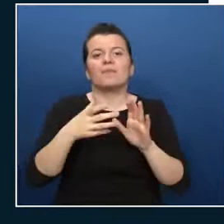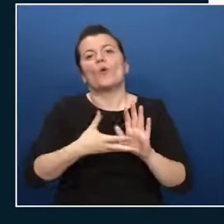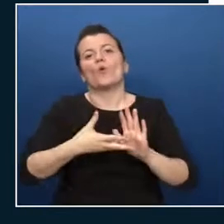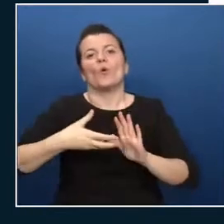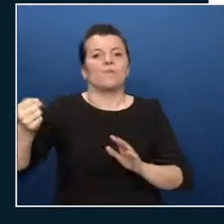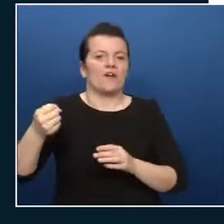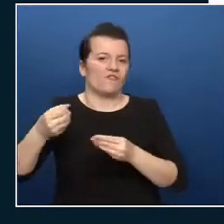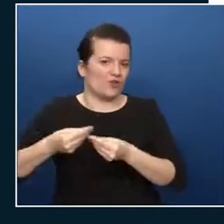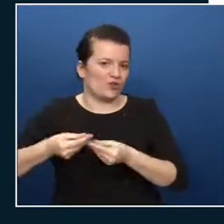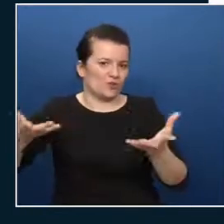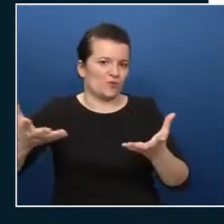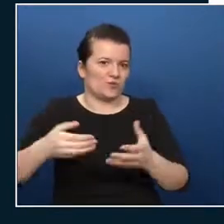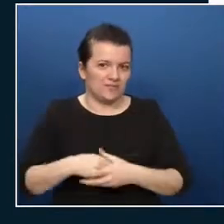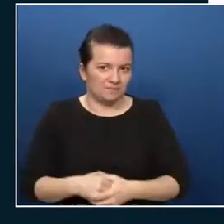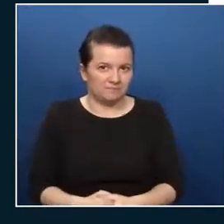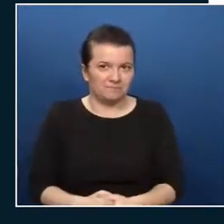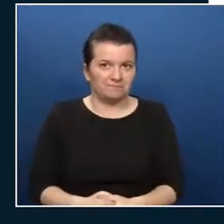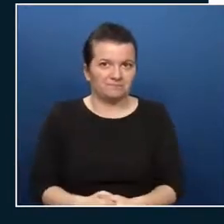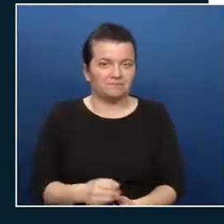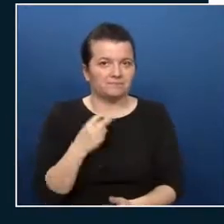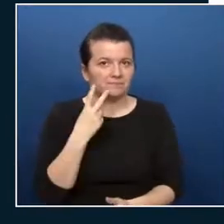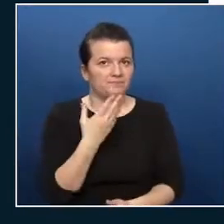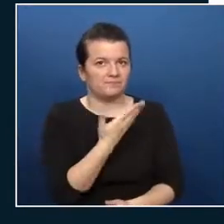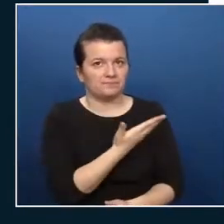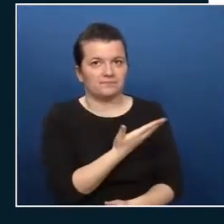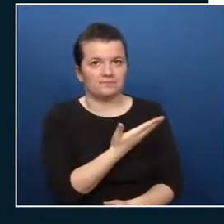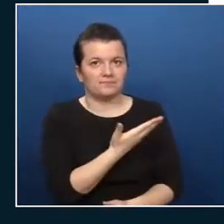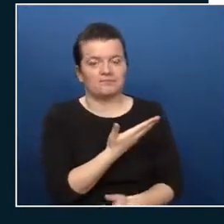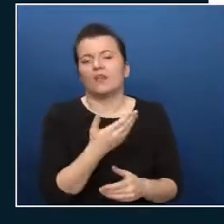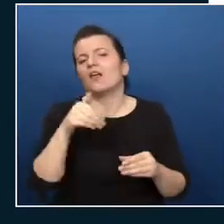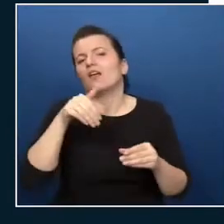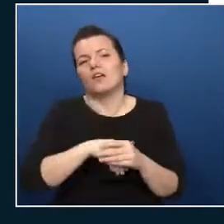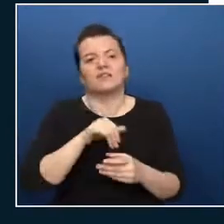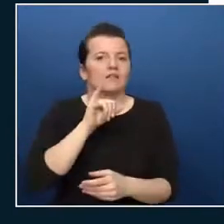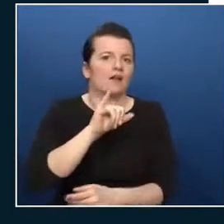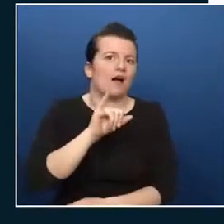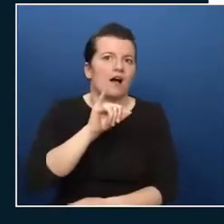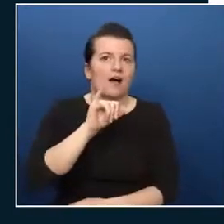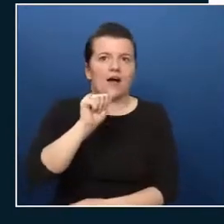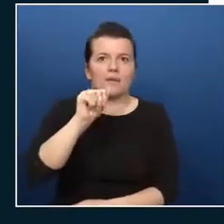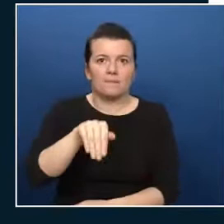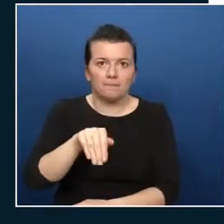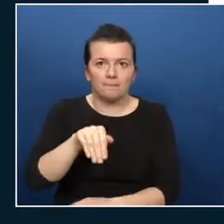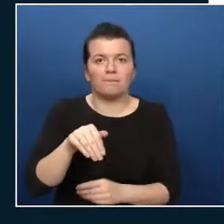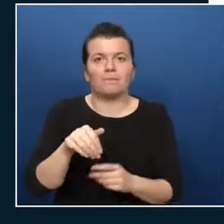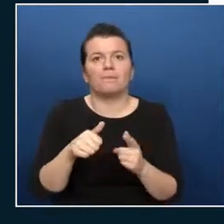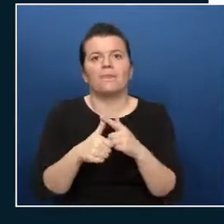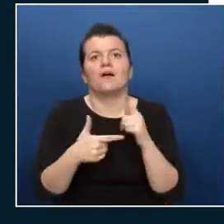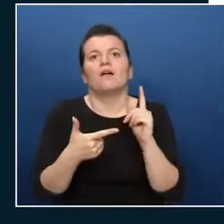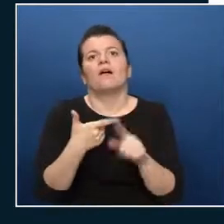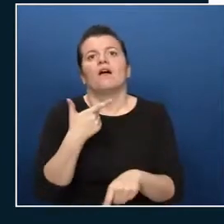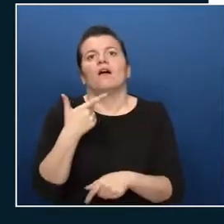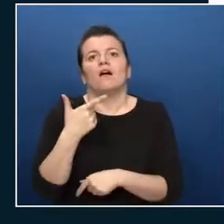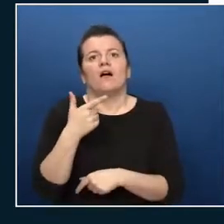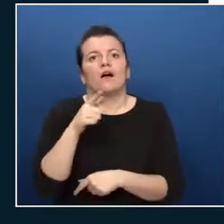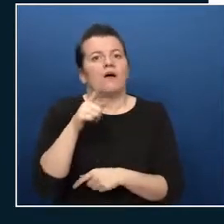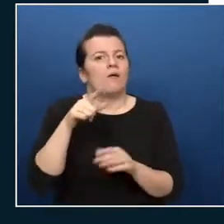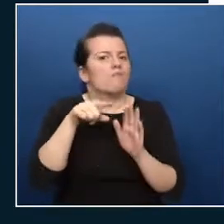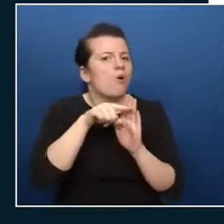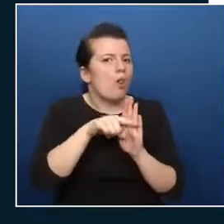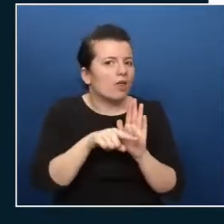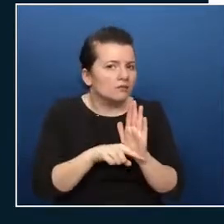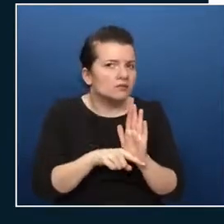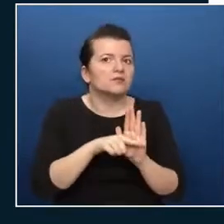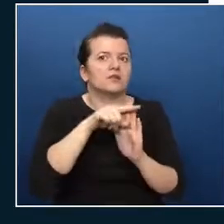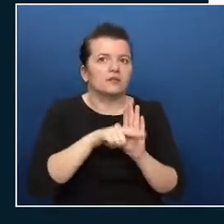and it includes a few things by default like like I am identity and access management certain policies you have to think